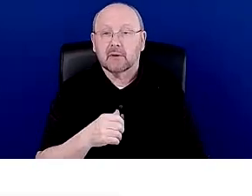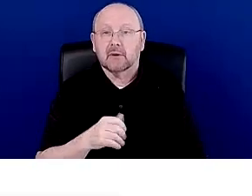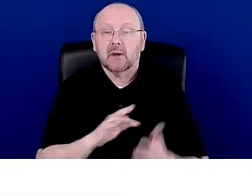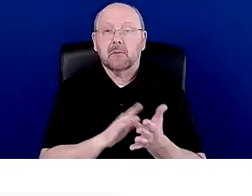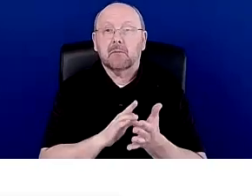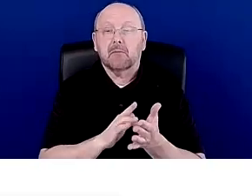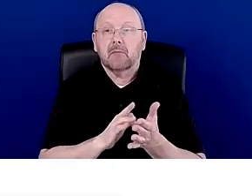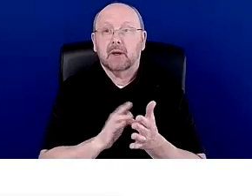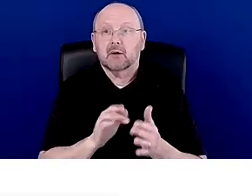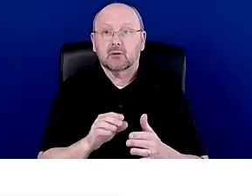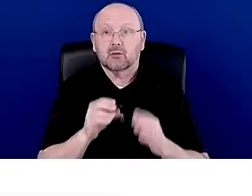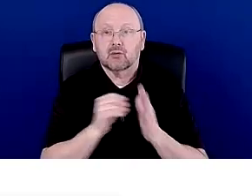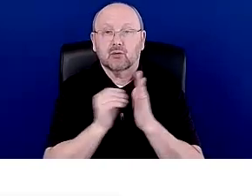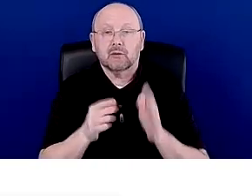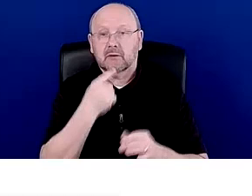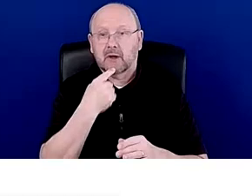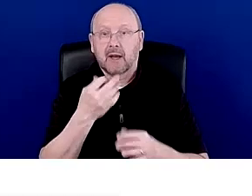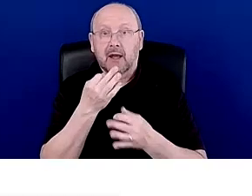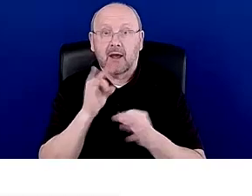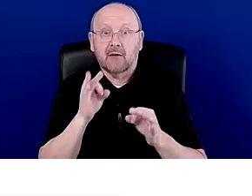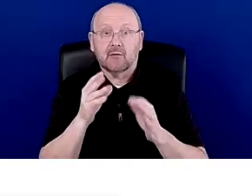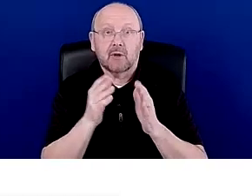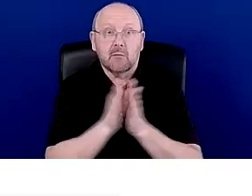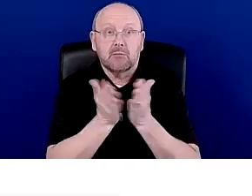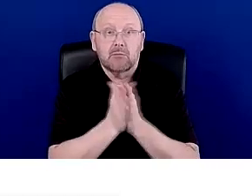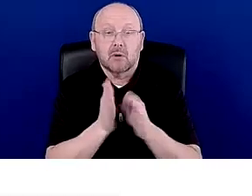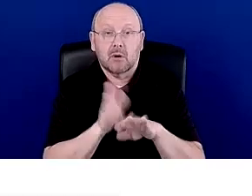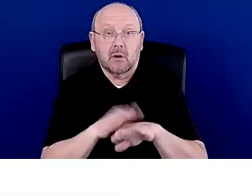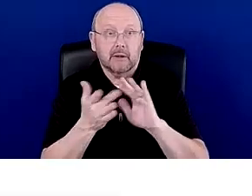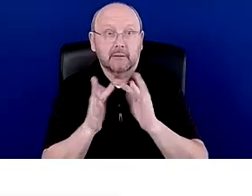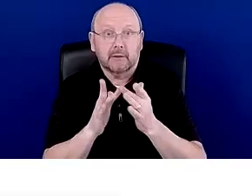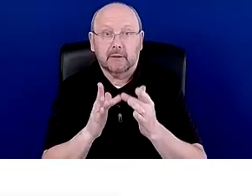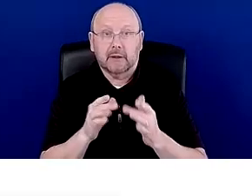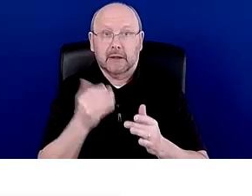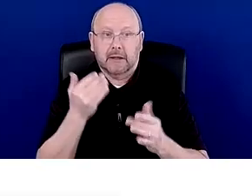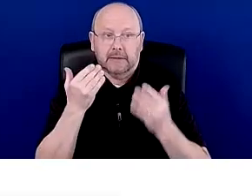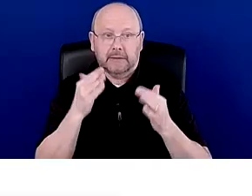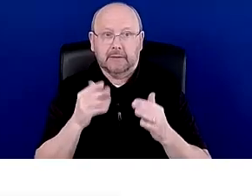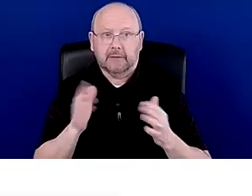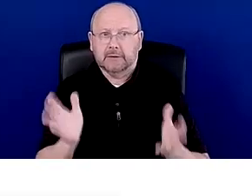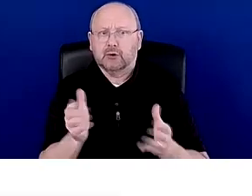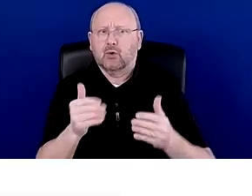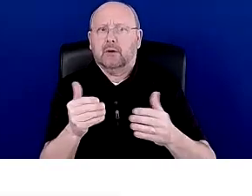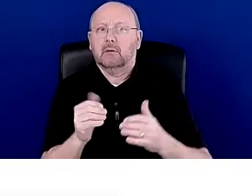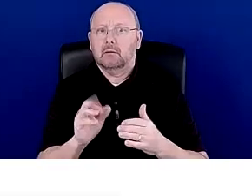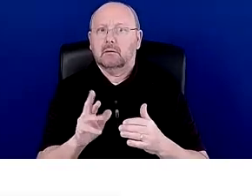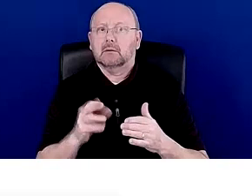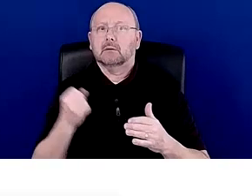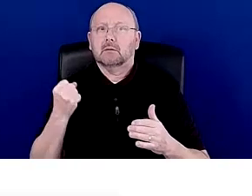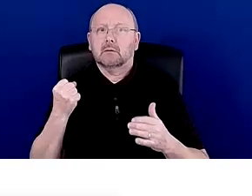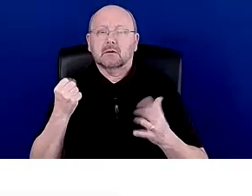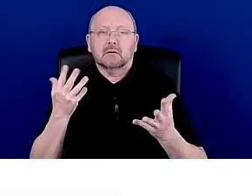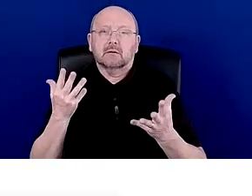online and, but I don't, I didn't know whether to encourage him to use it or whether it was